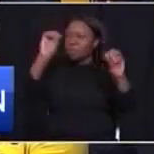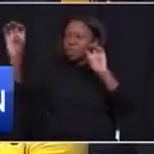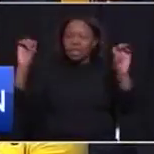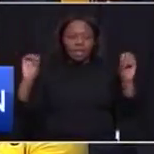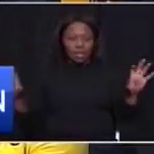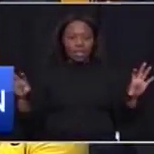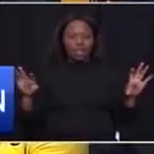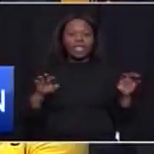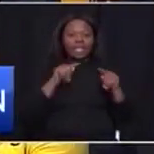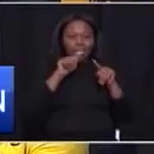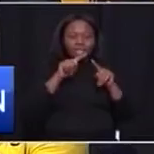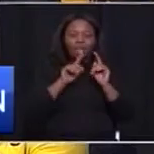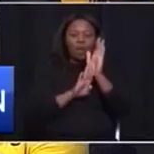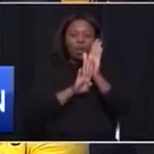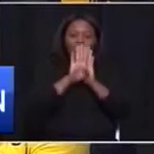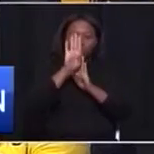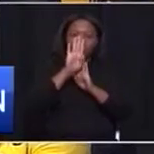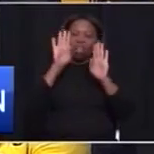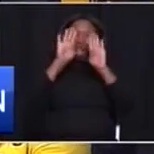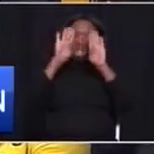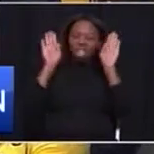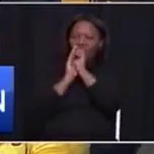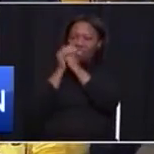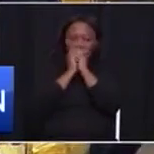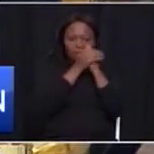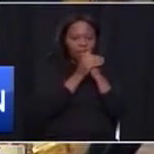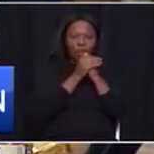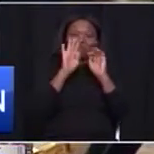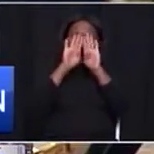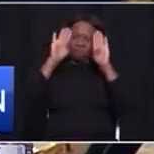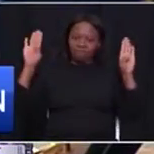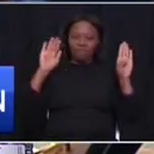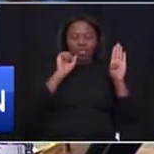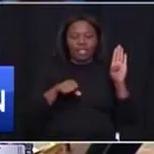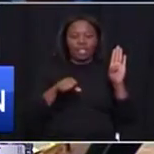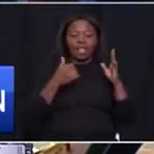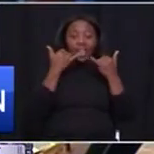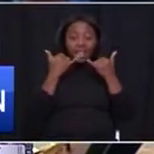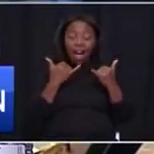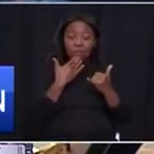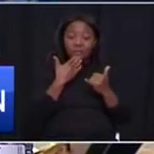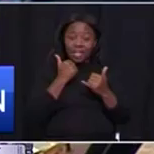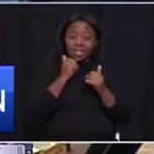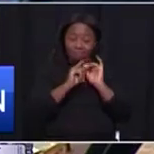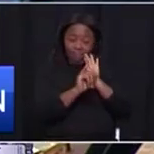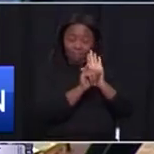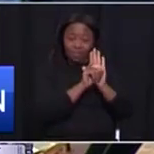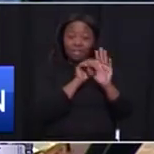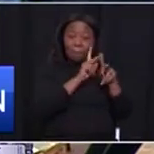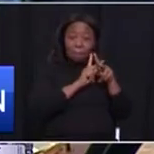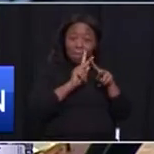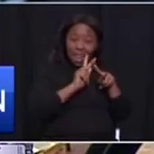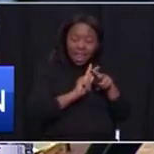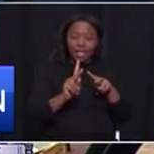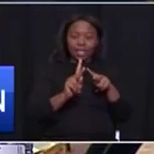improve also transparency, MEC Lisufi. So, I want you to, therefore, identify in that plan, what are